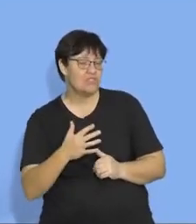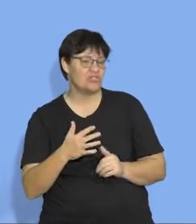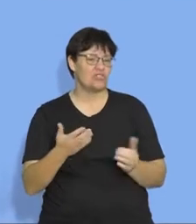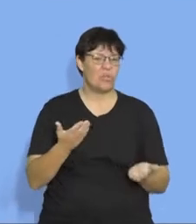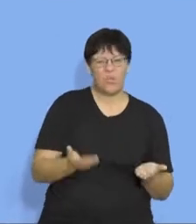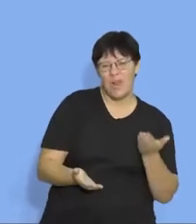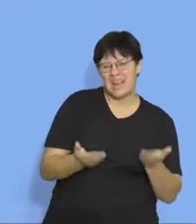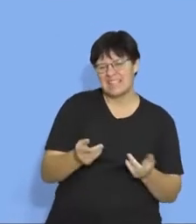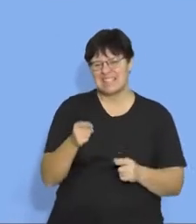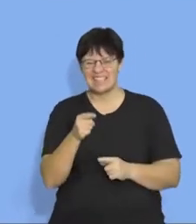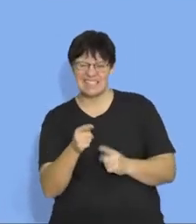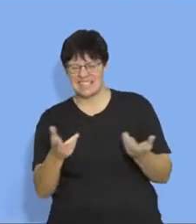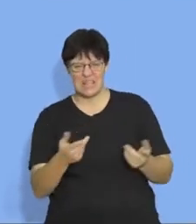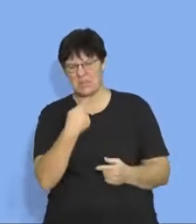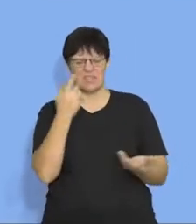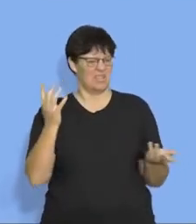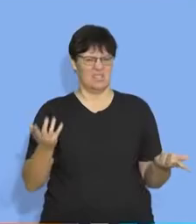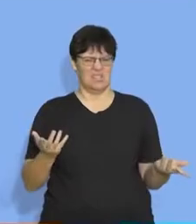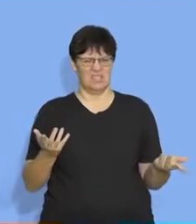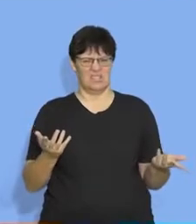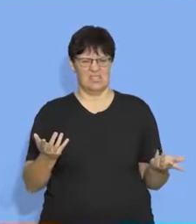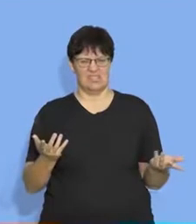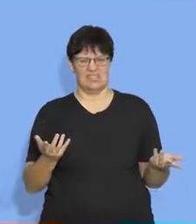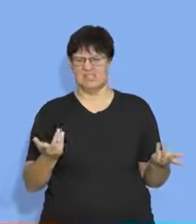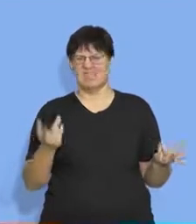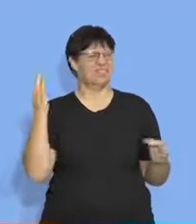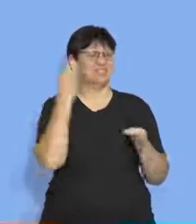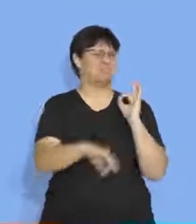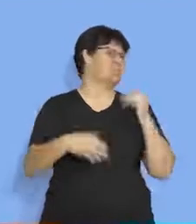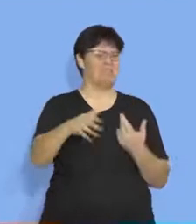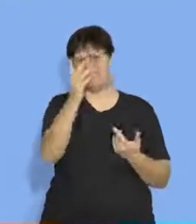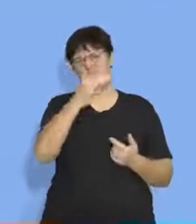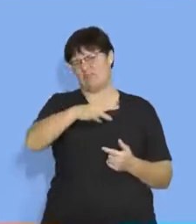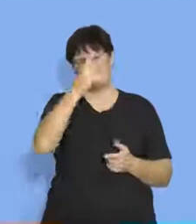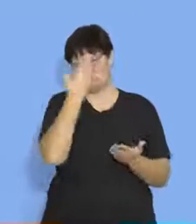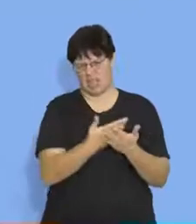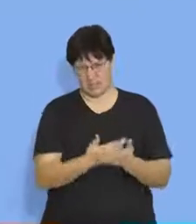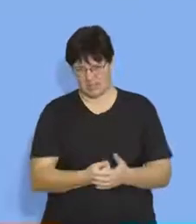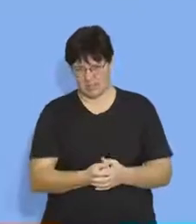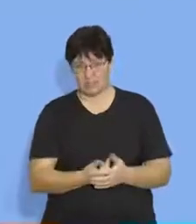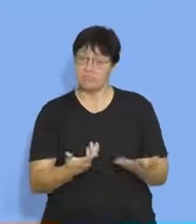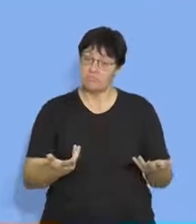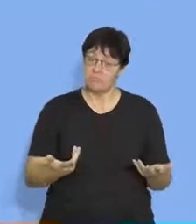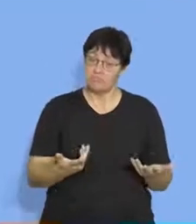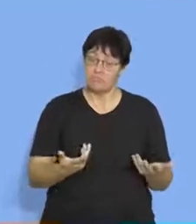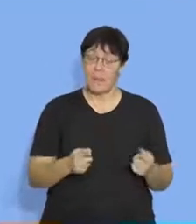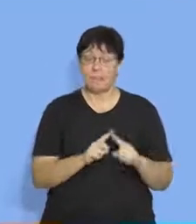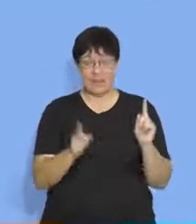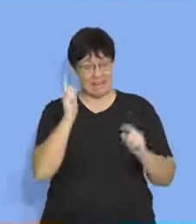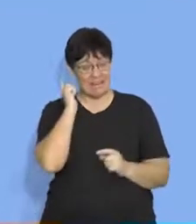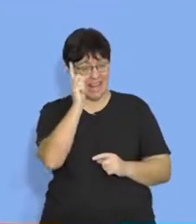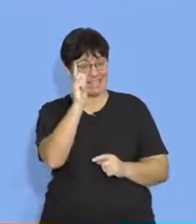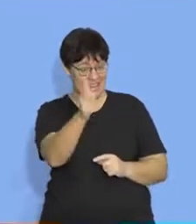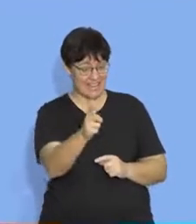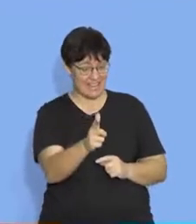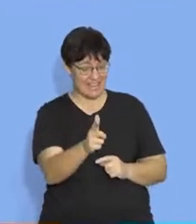And I know you're going to go, but that's simple. It's average. We can do that. It is. But later on in